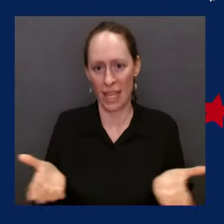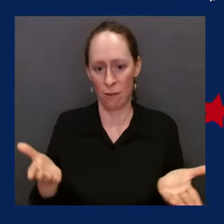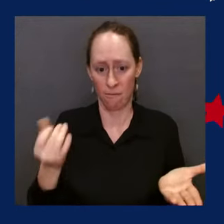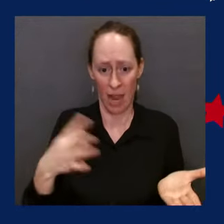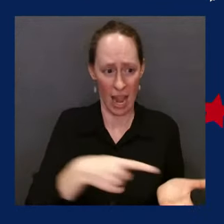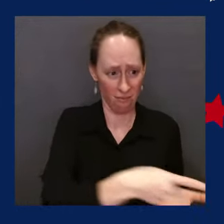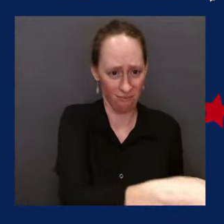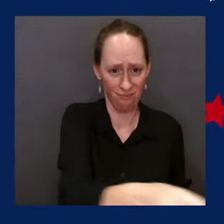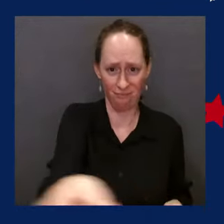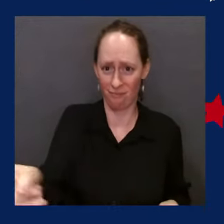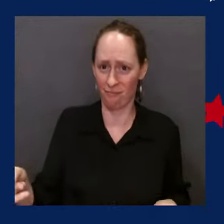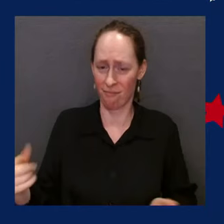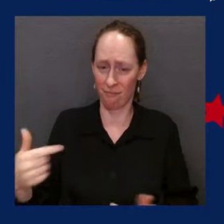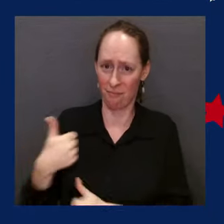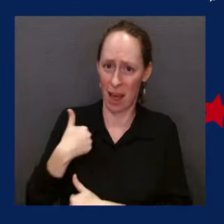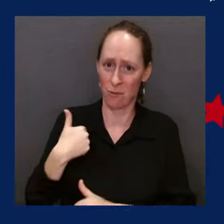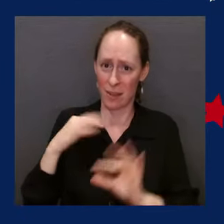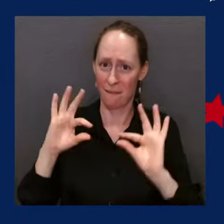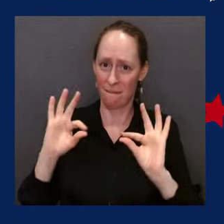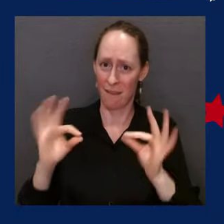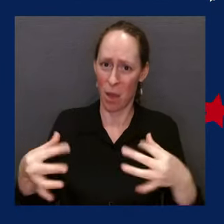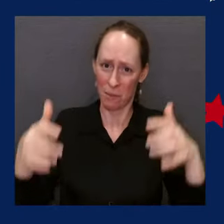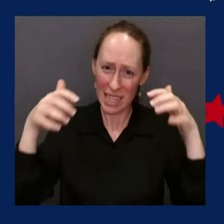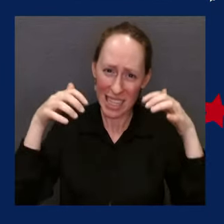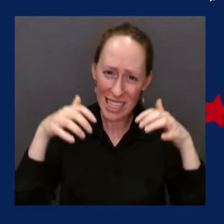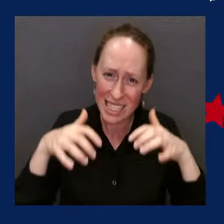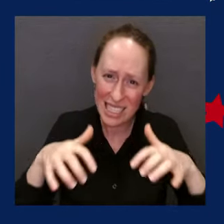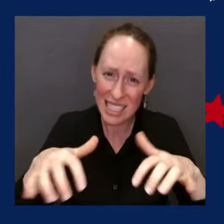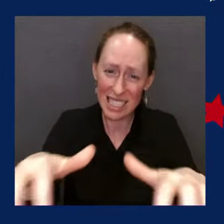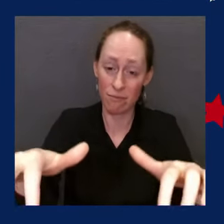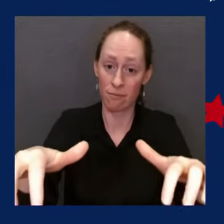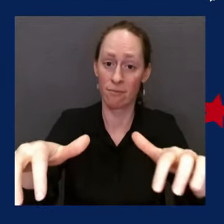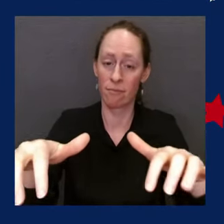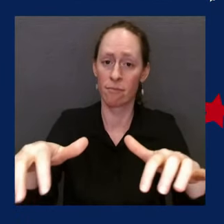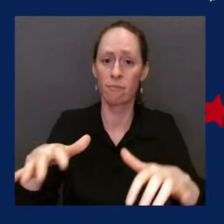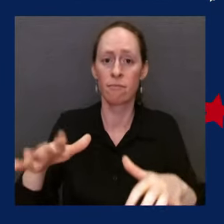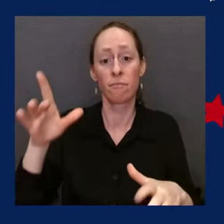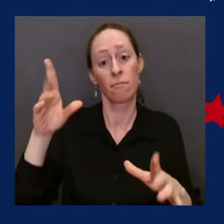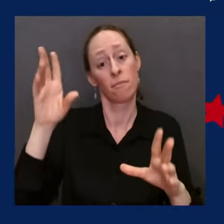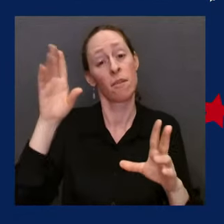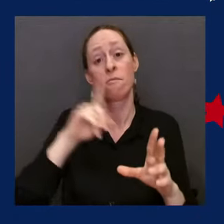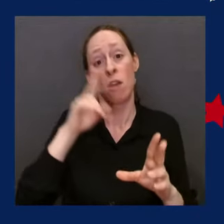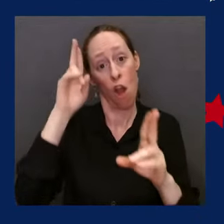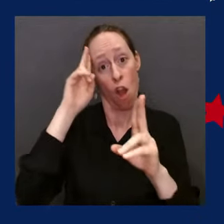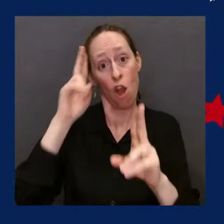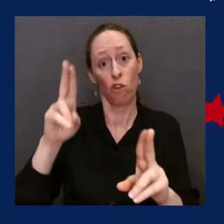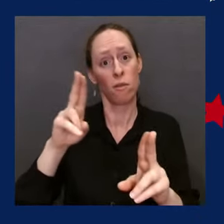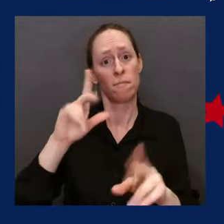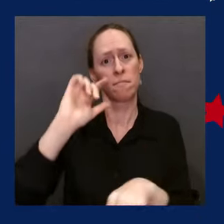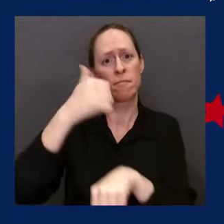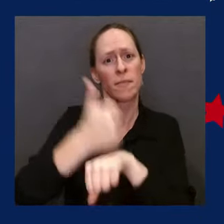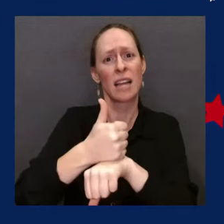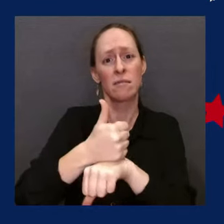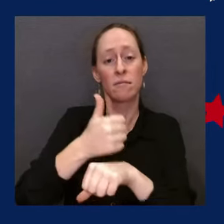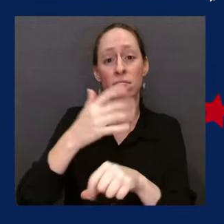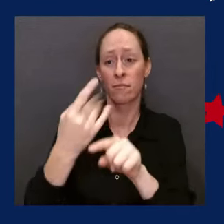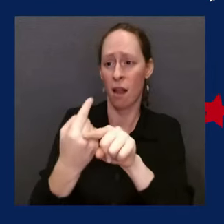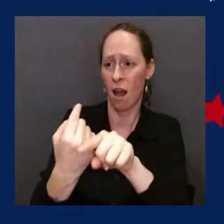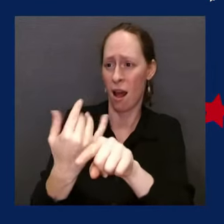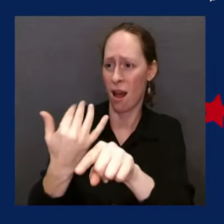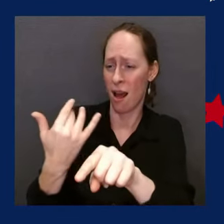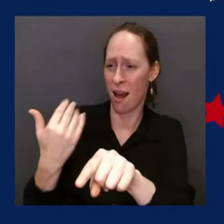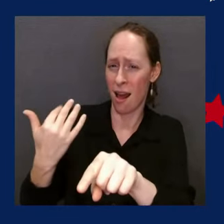that stretches back to our founding days. You are the sinew, the backbone, the the reality of why we're who we are.